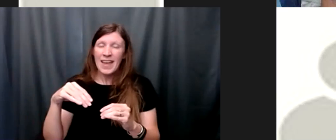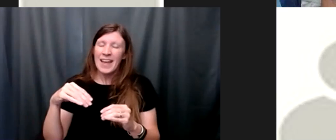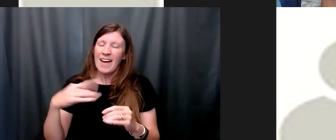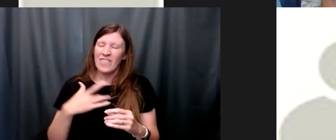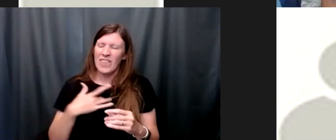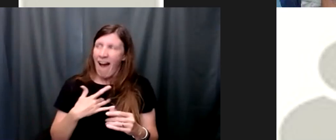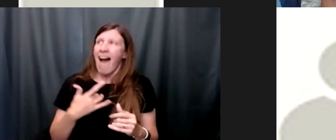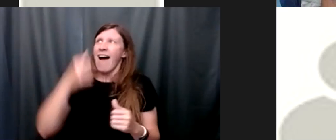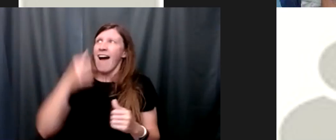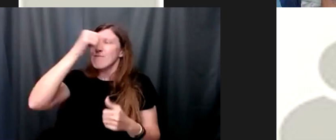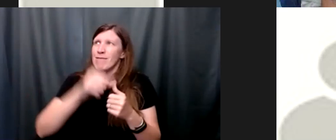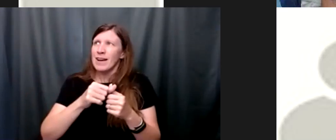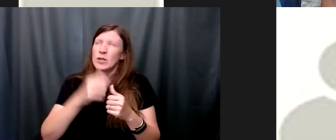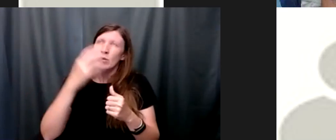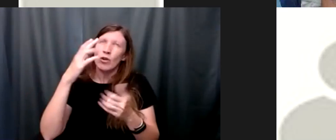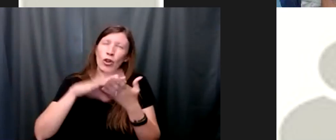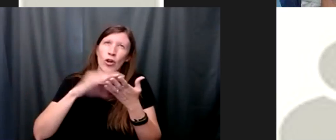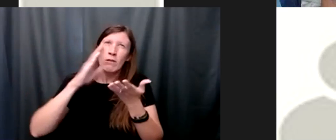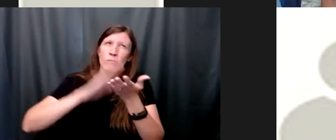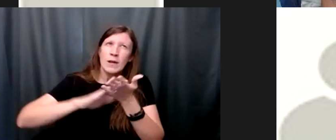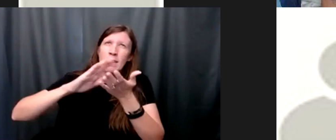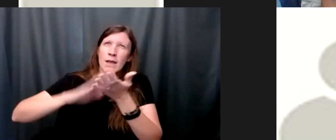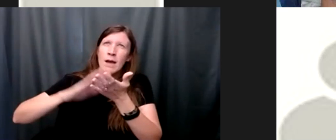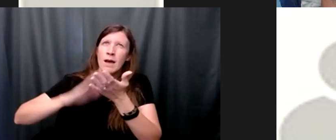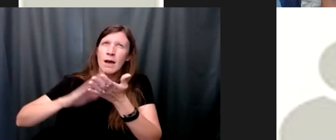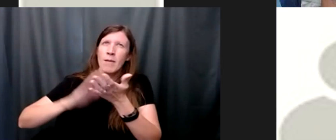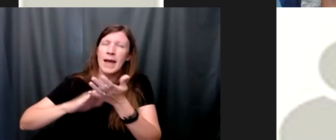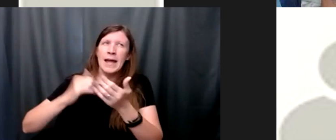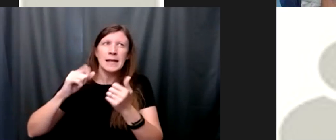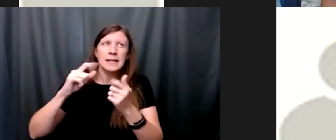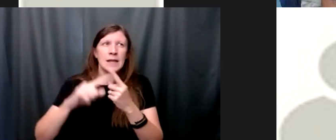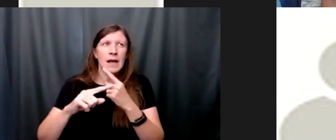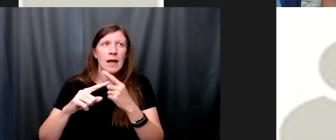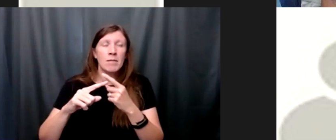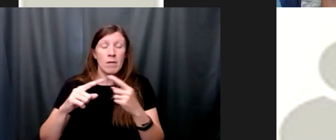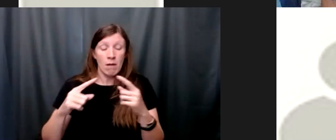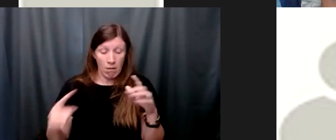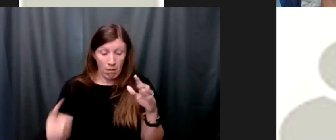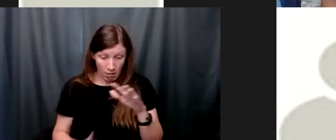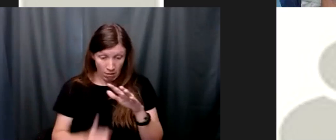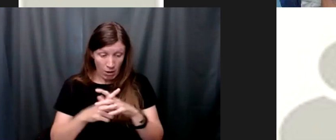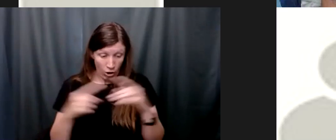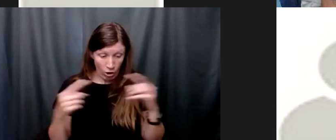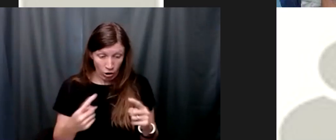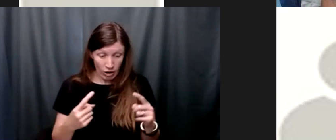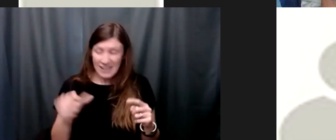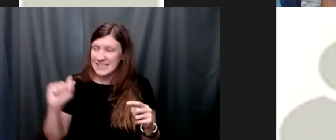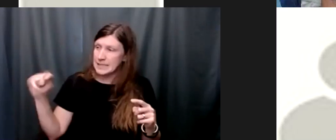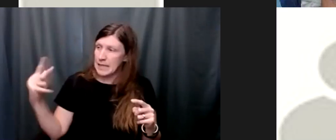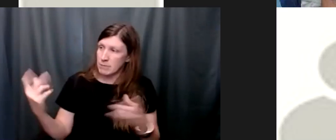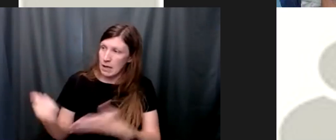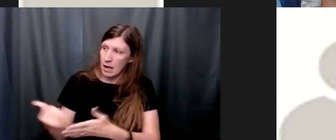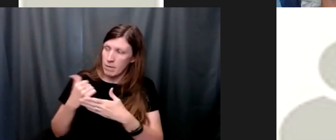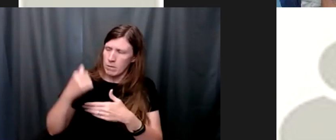see when you learned the rhythm of working the steps anytime you're triggered anytime you're hurting the scriptures